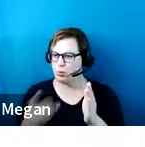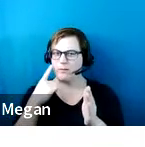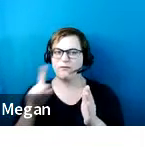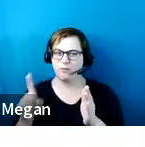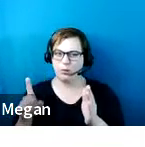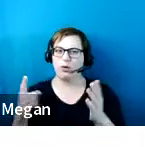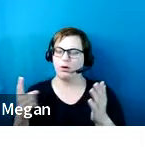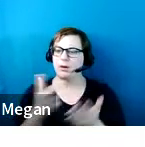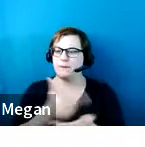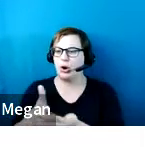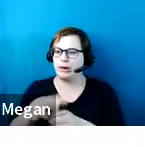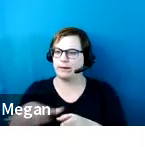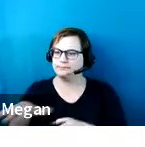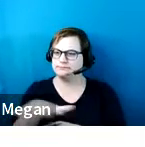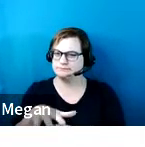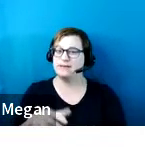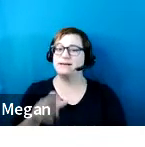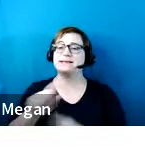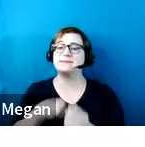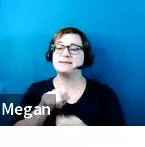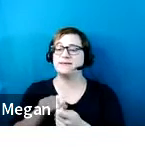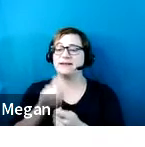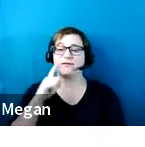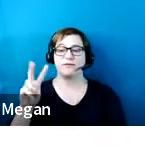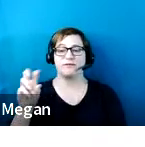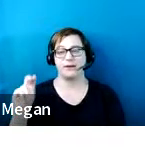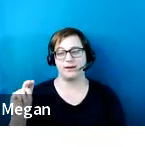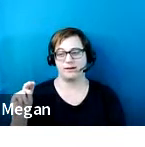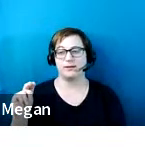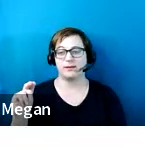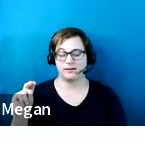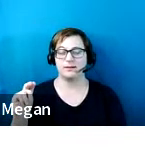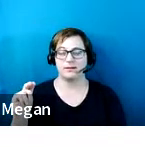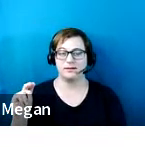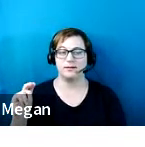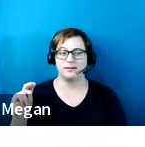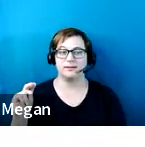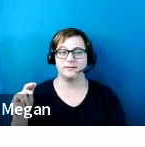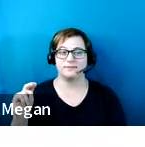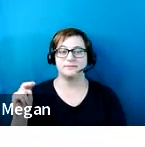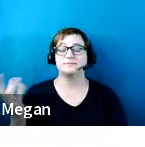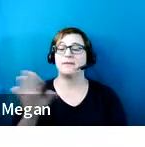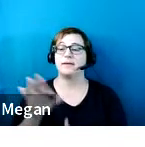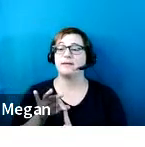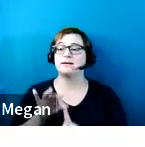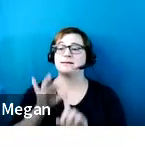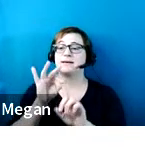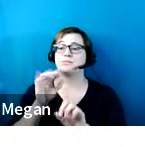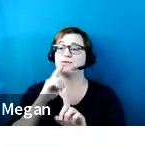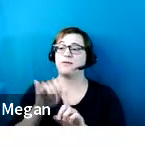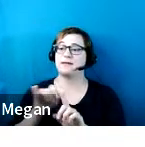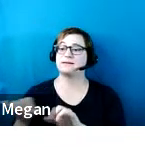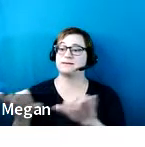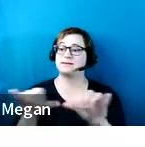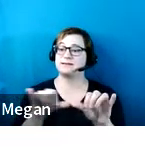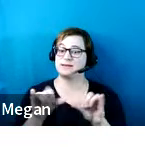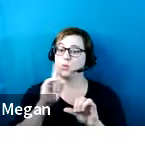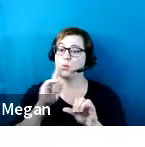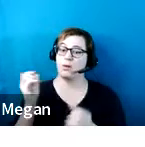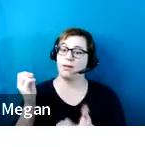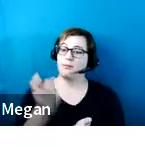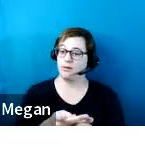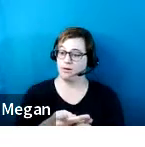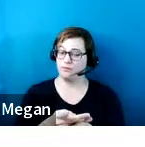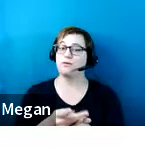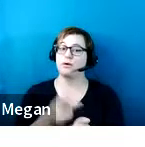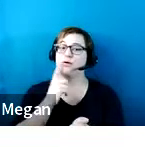specifically those van spaces. So an exception in the standard permits accessible van spaces to be